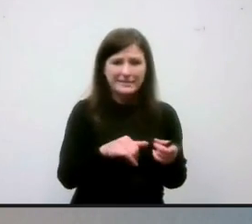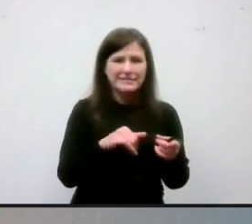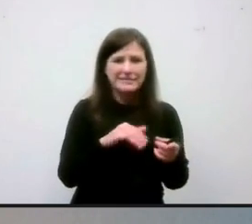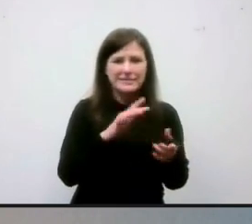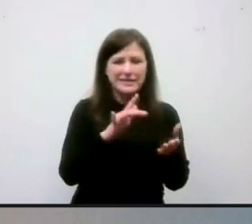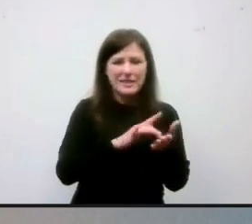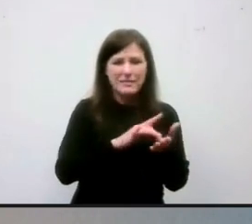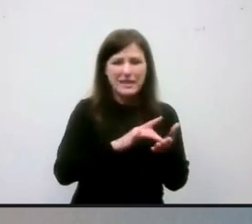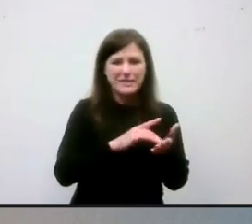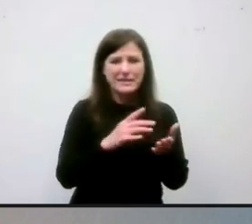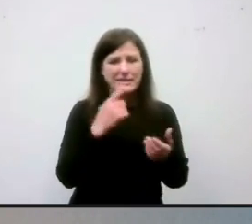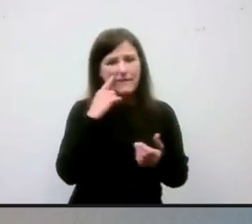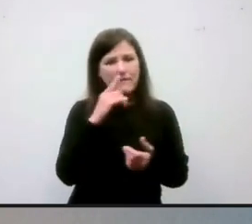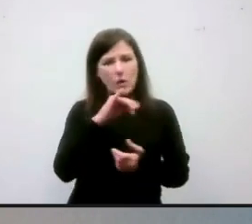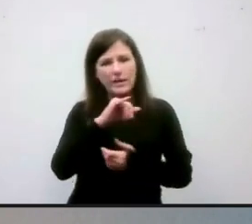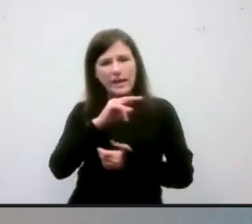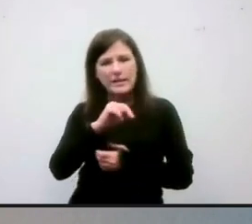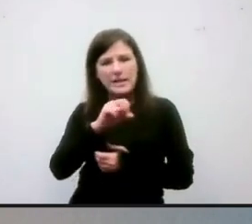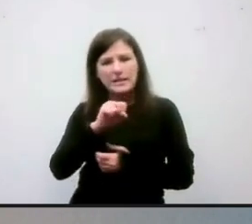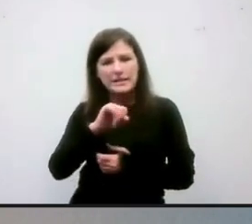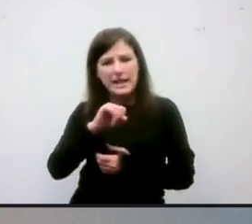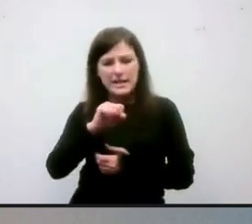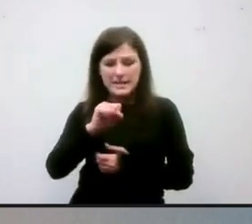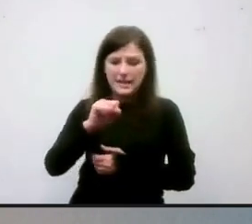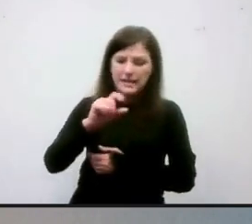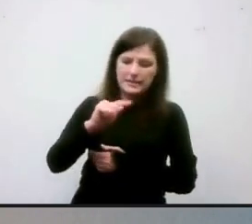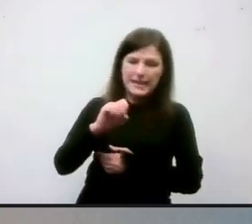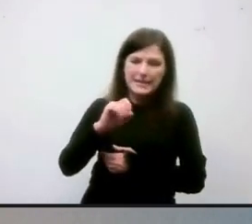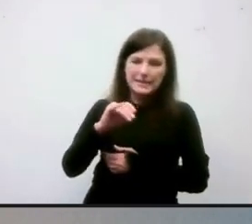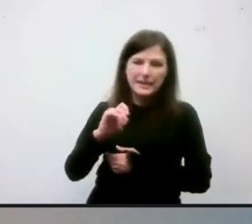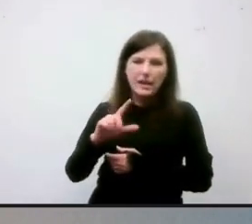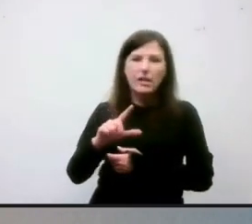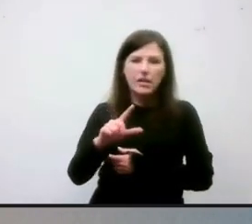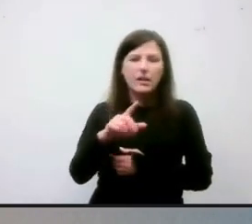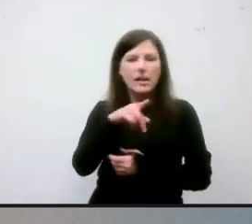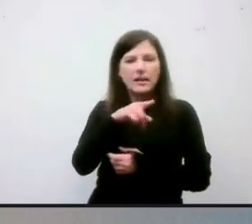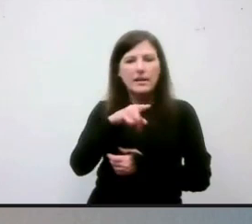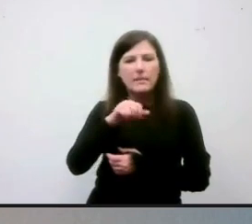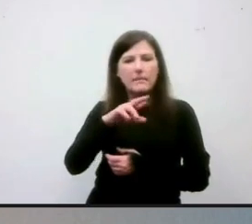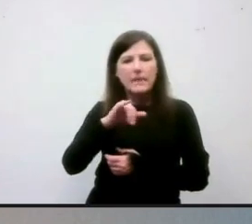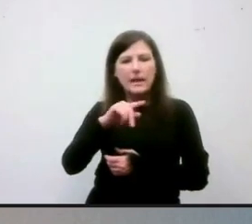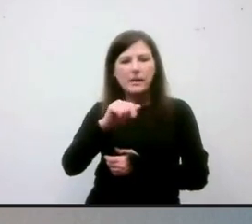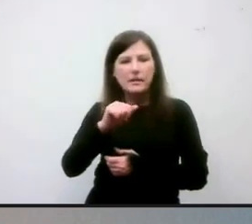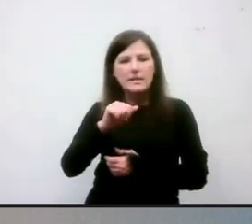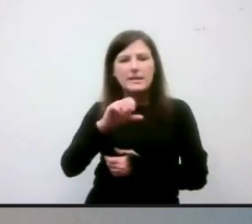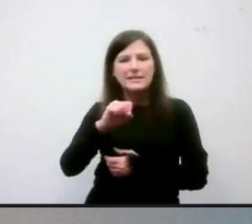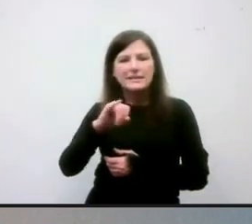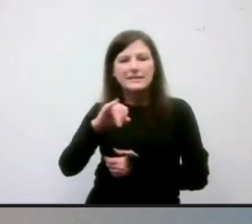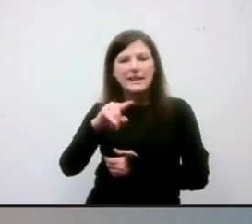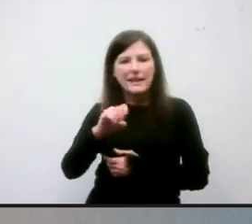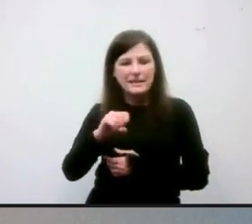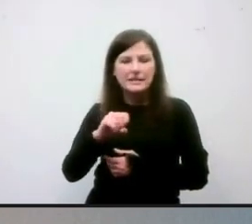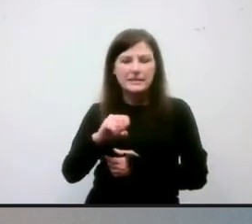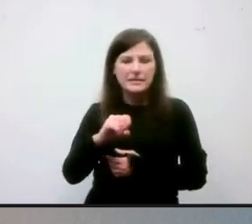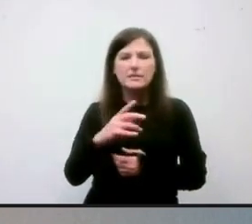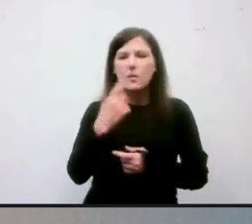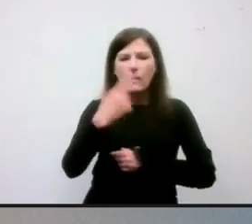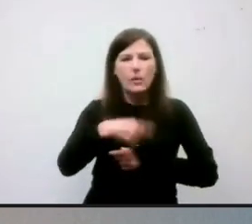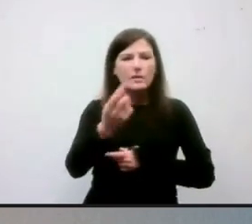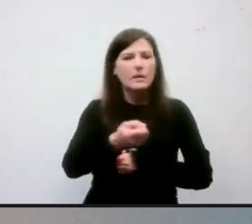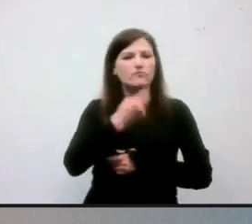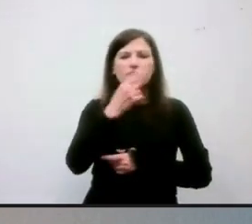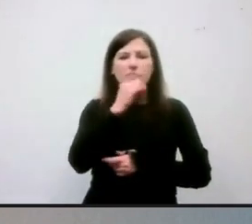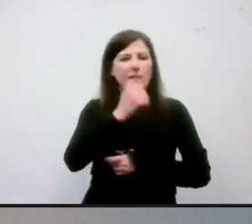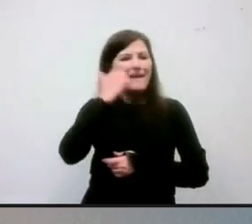intestinal parasites or for scabies, it's a one-time dose, right? One day, that's it. And you're done. This is not an everyday sort of